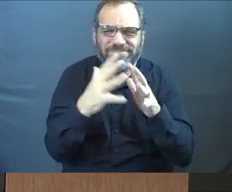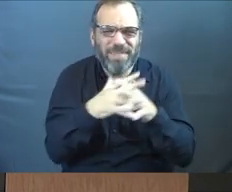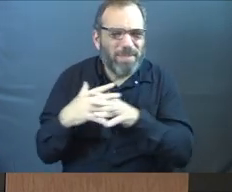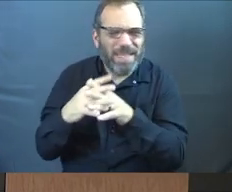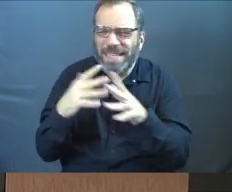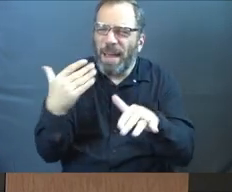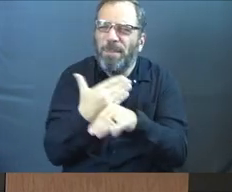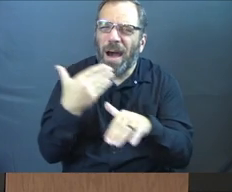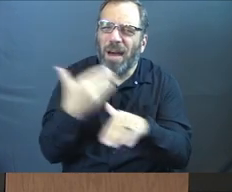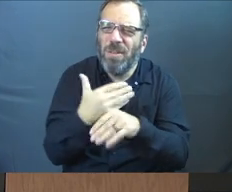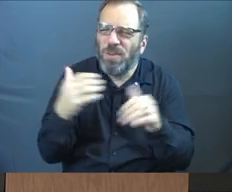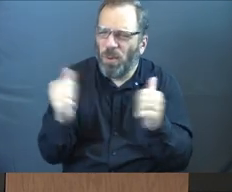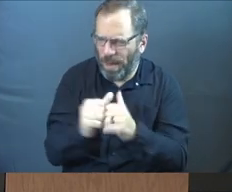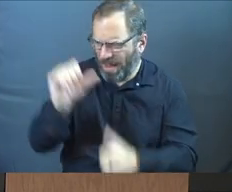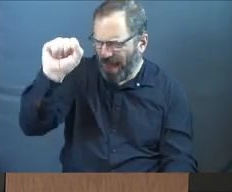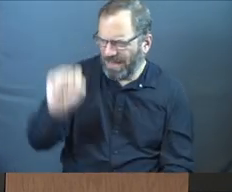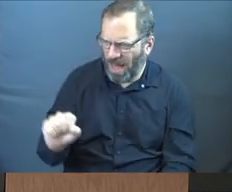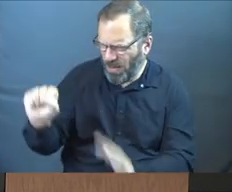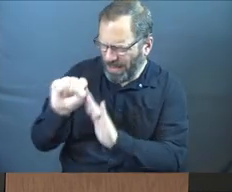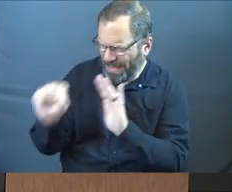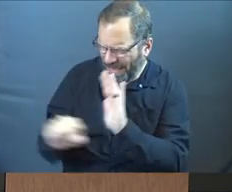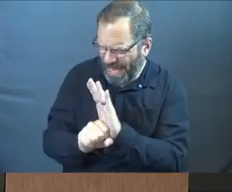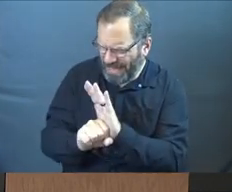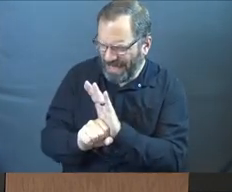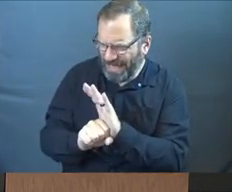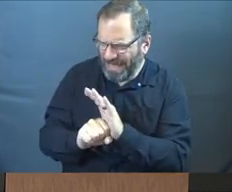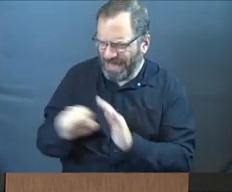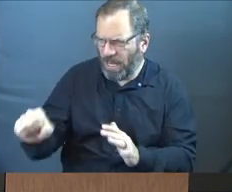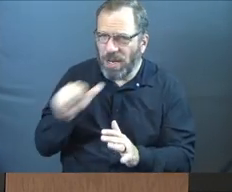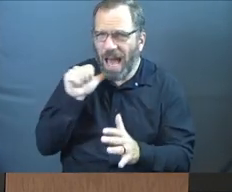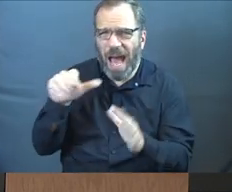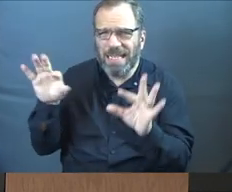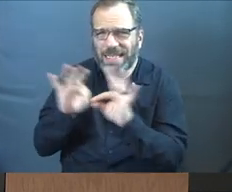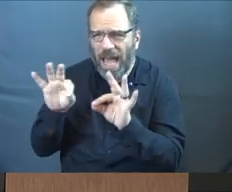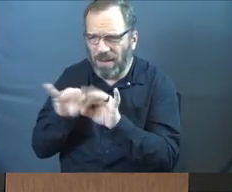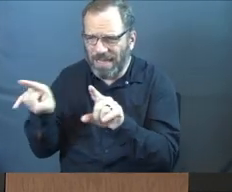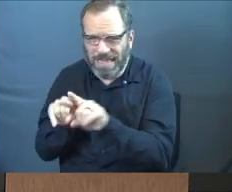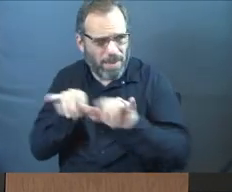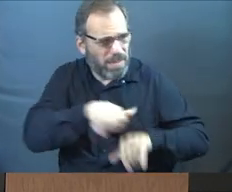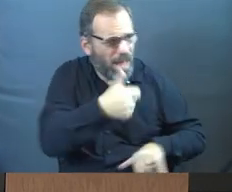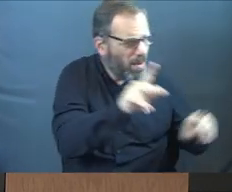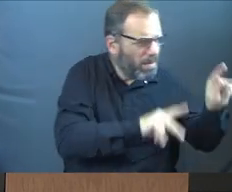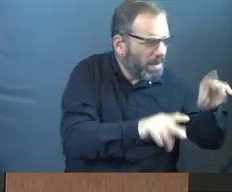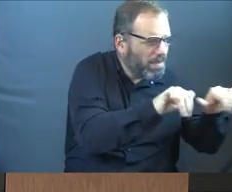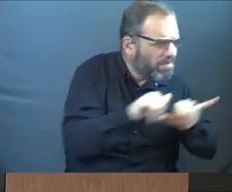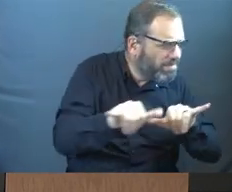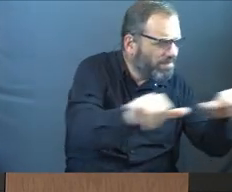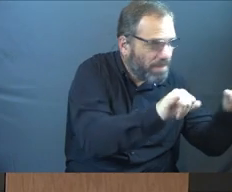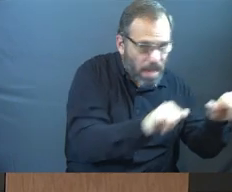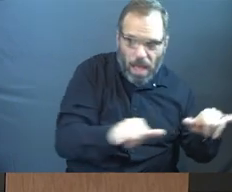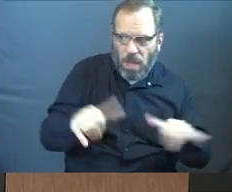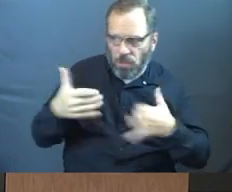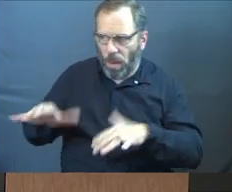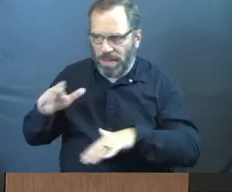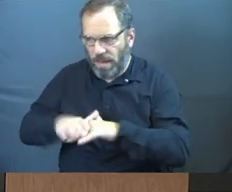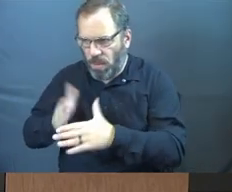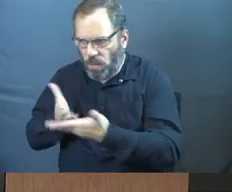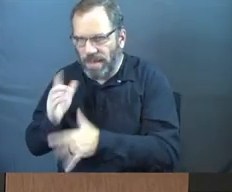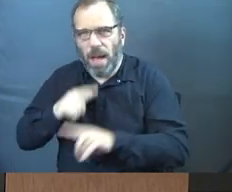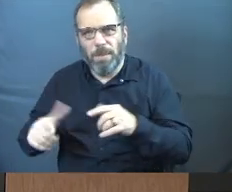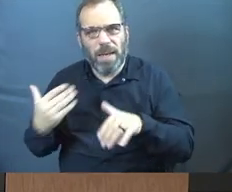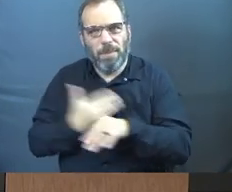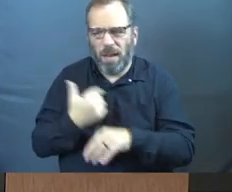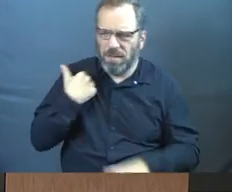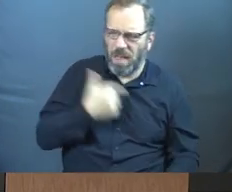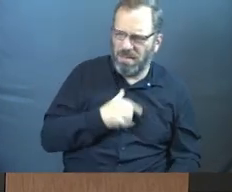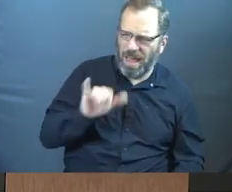It bothers us in the southern states that they're not counted the same as other people, even though we don't want them to have rights. But it